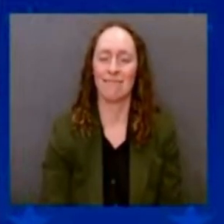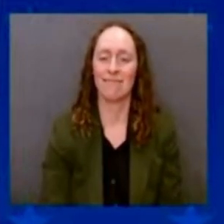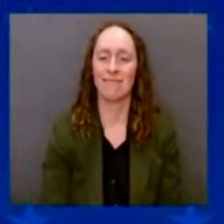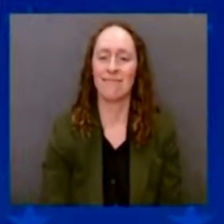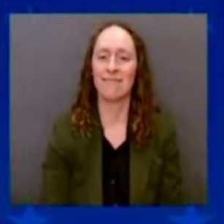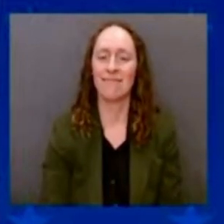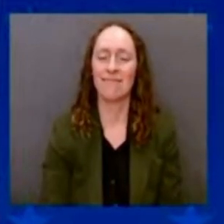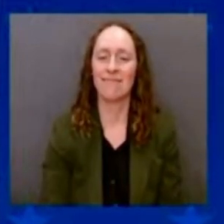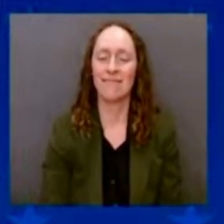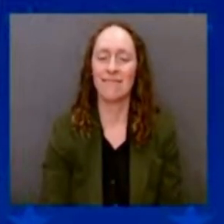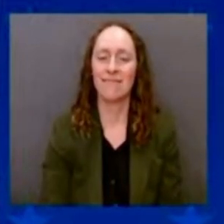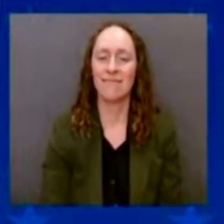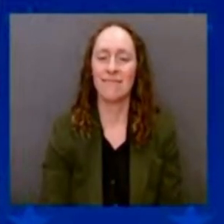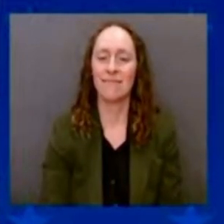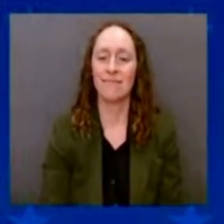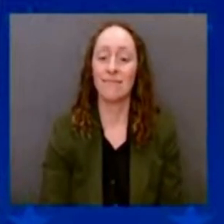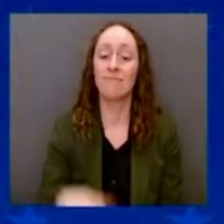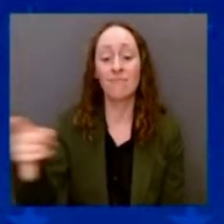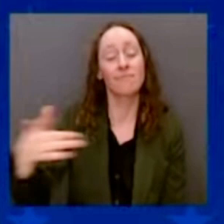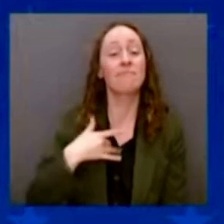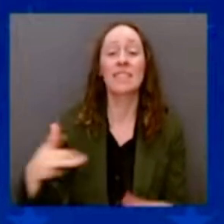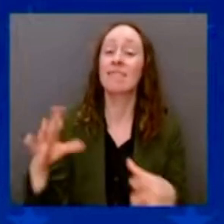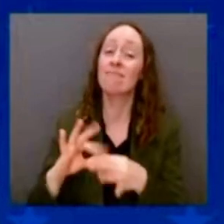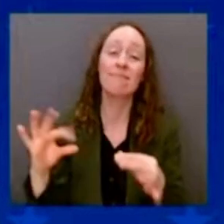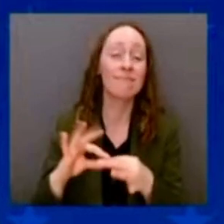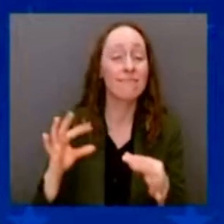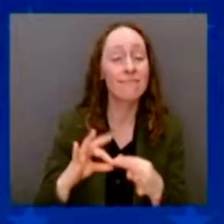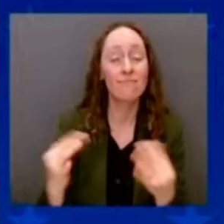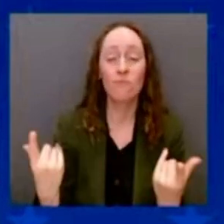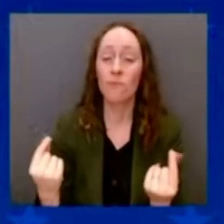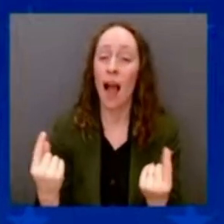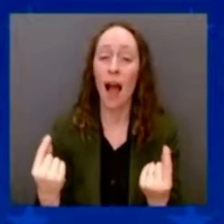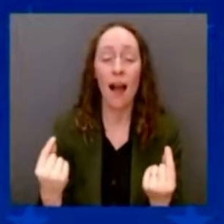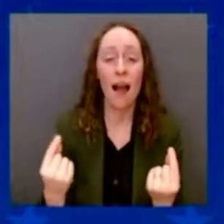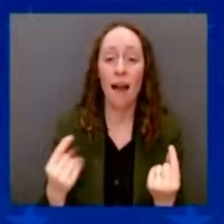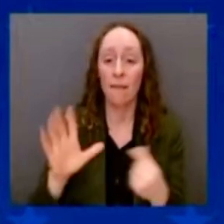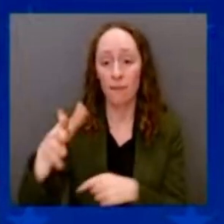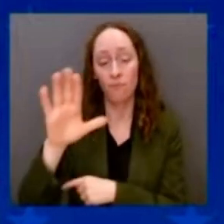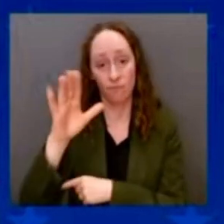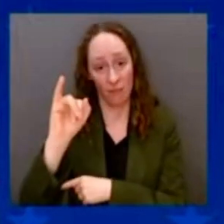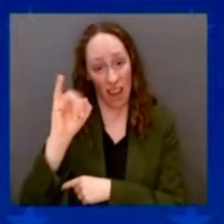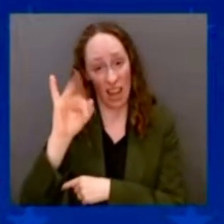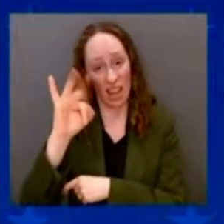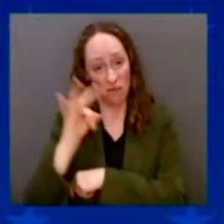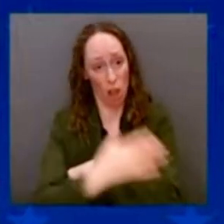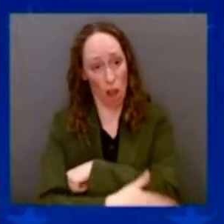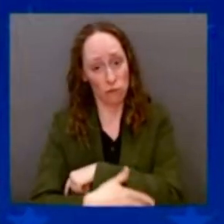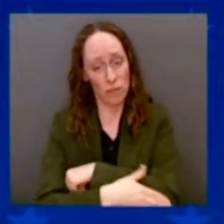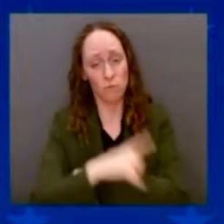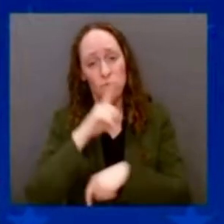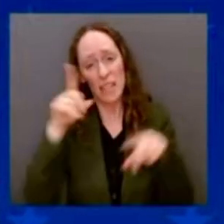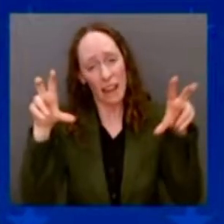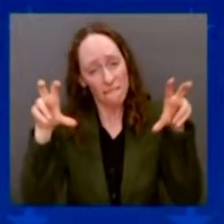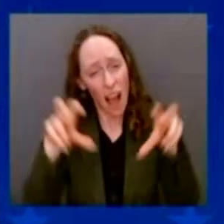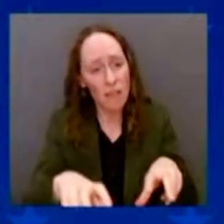said, any country that out-educates us will out-compete us. Let me say it again. Any country that out-educates us will out